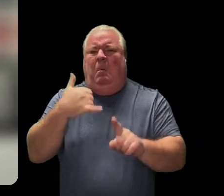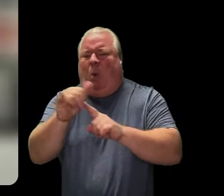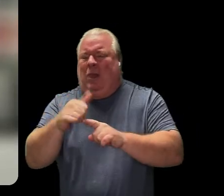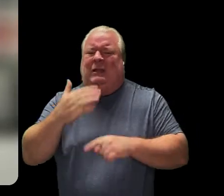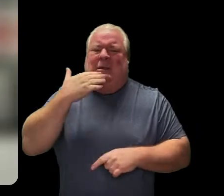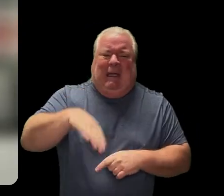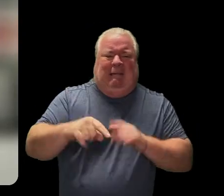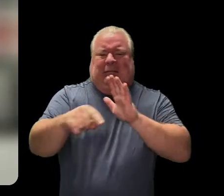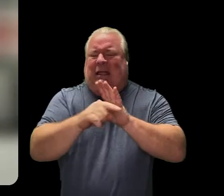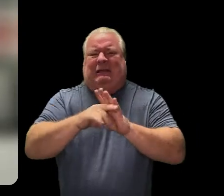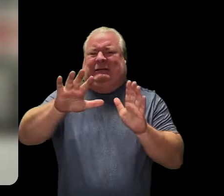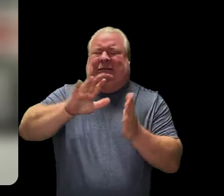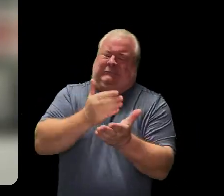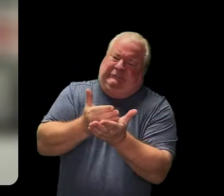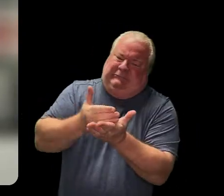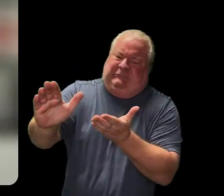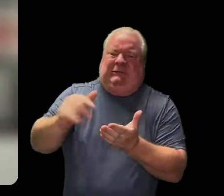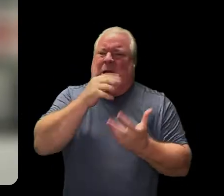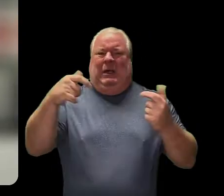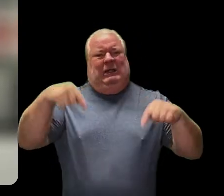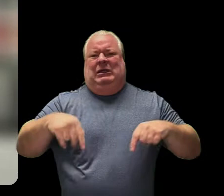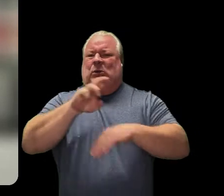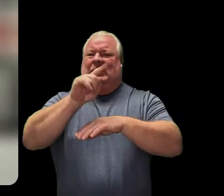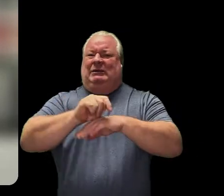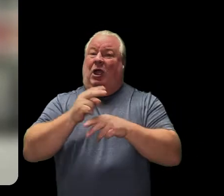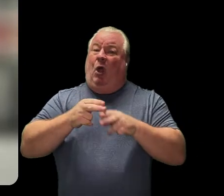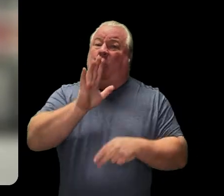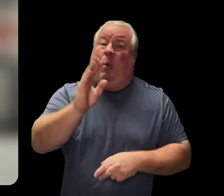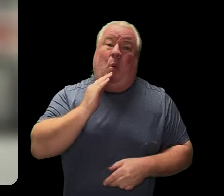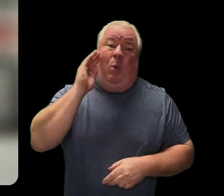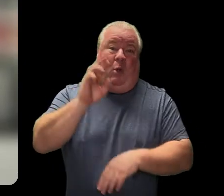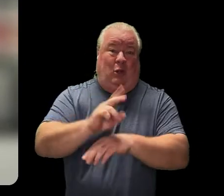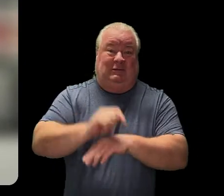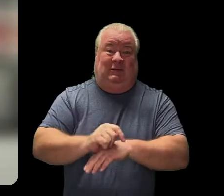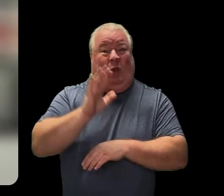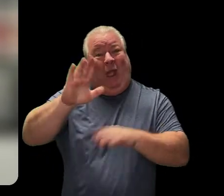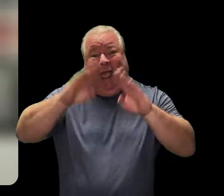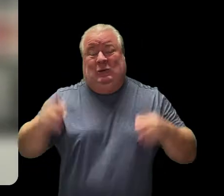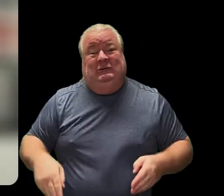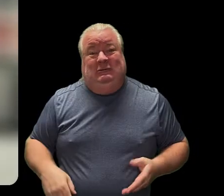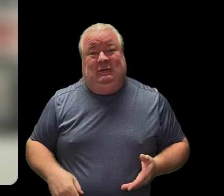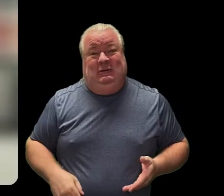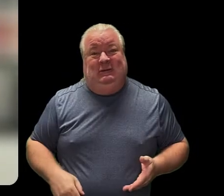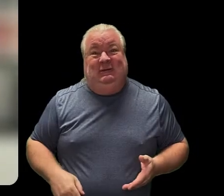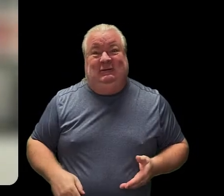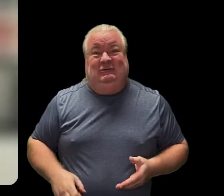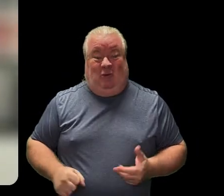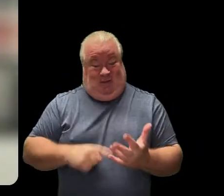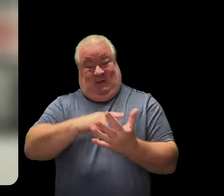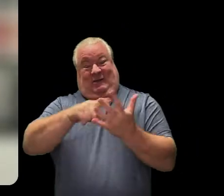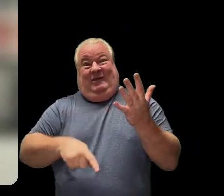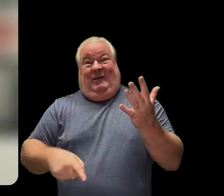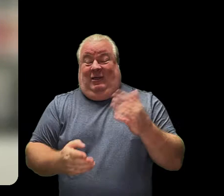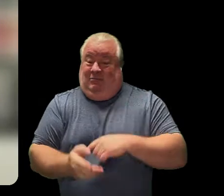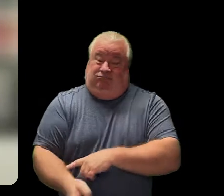stuff that we want to make sure doesn't happen here in our house. So please check your schedule. tomorrow.